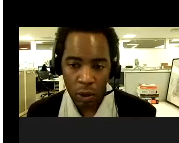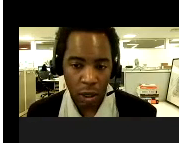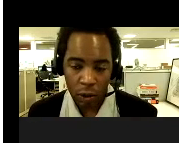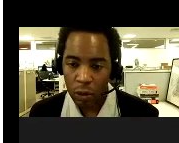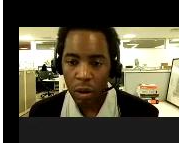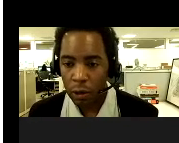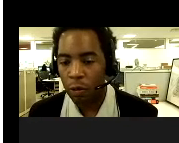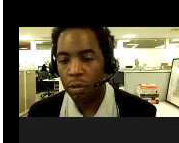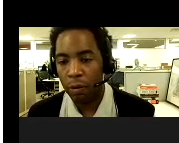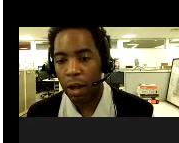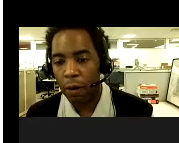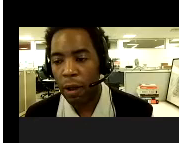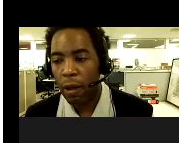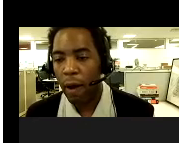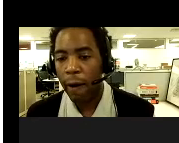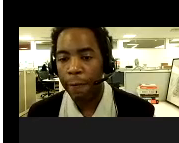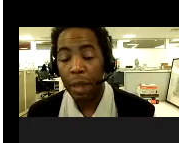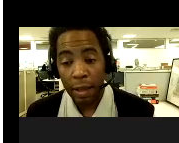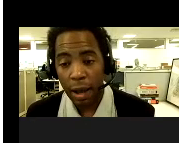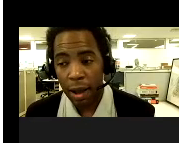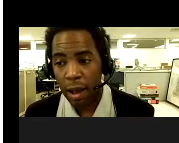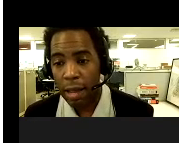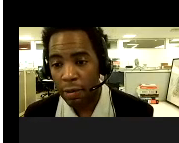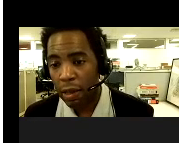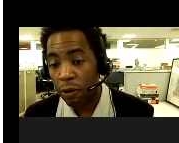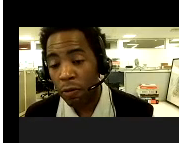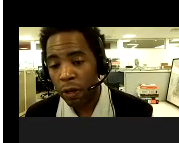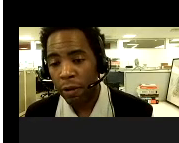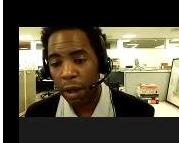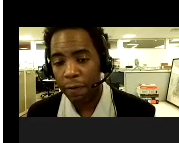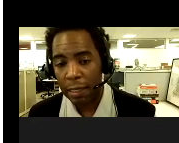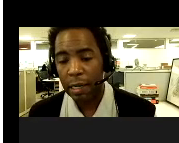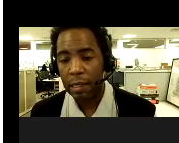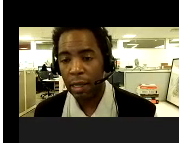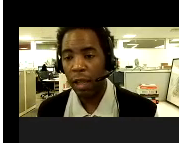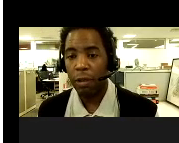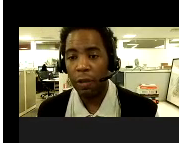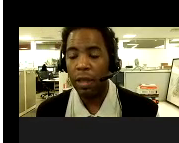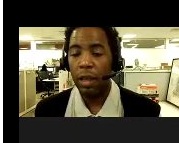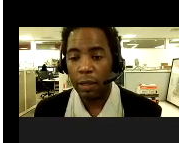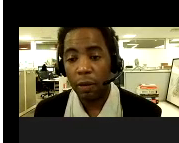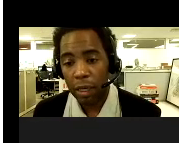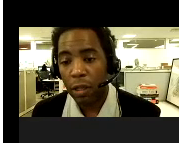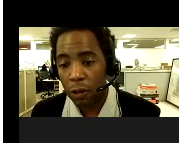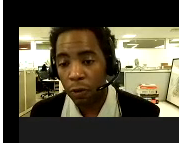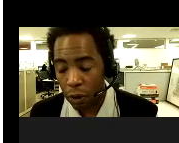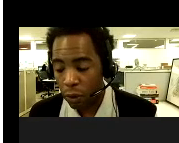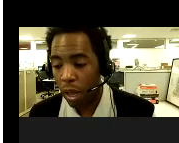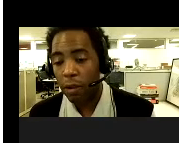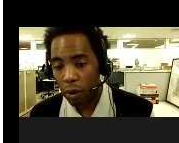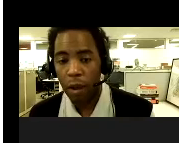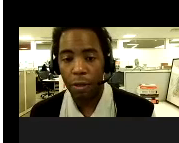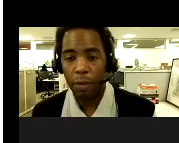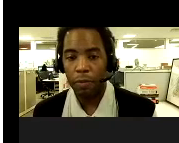can go and talk to a medical provider, um, uh, and, and determine if, uh, vaccination against MPV is the right decision for